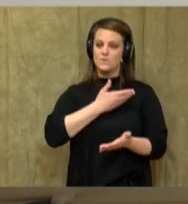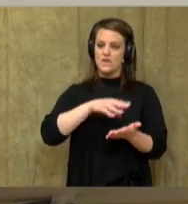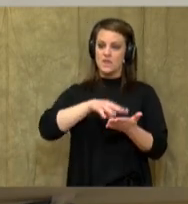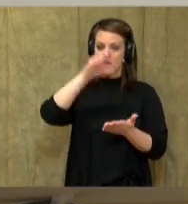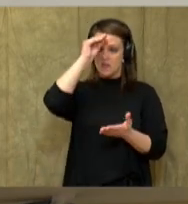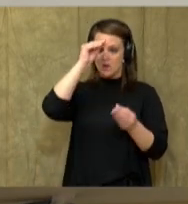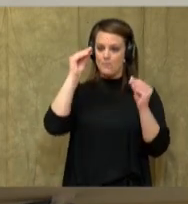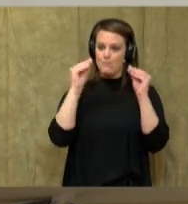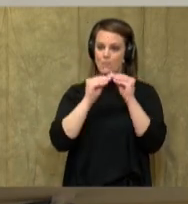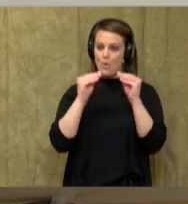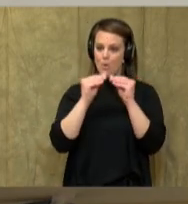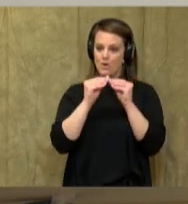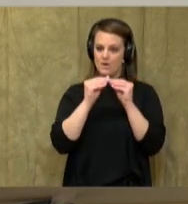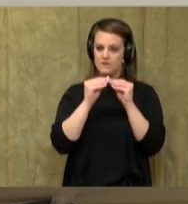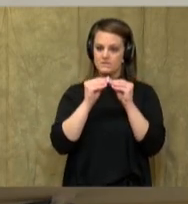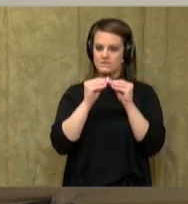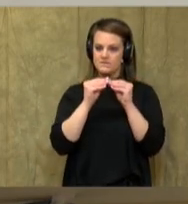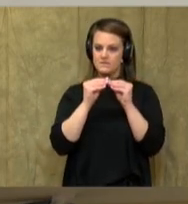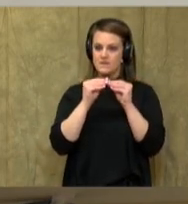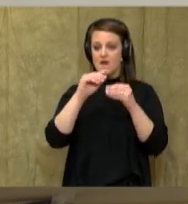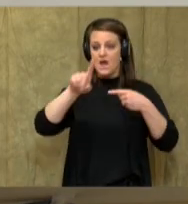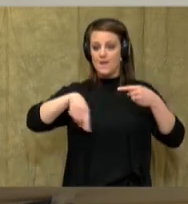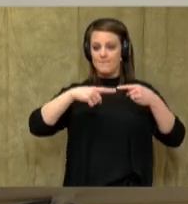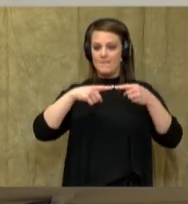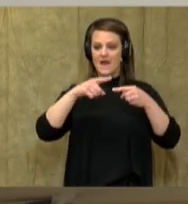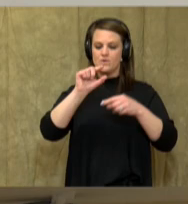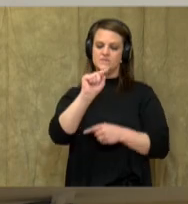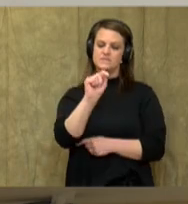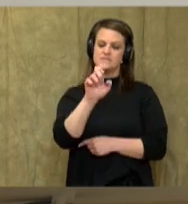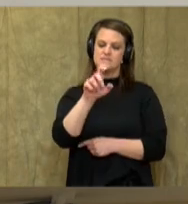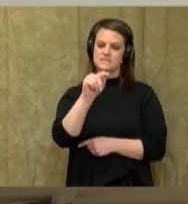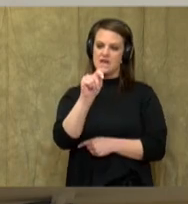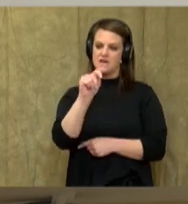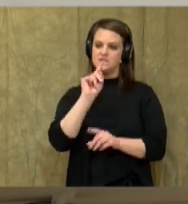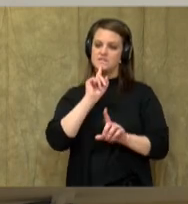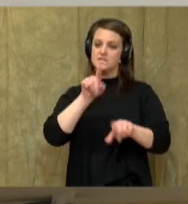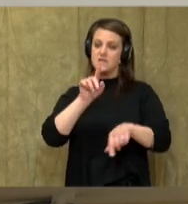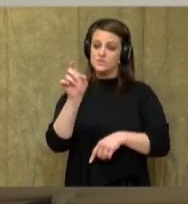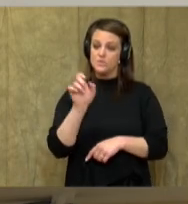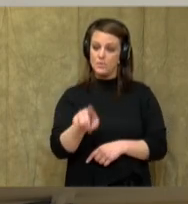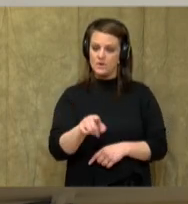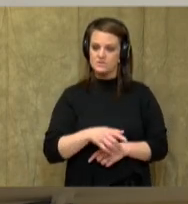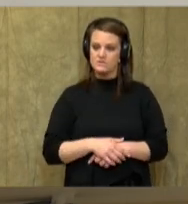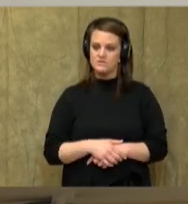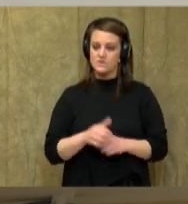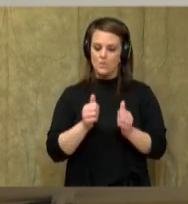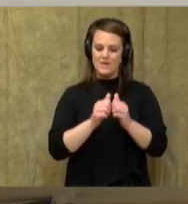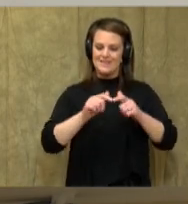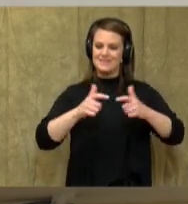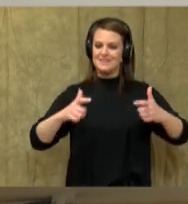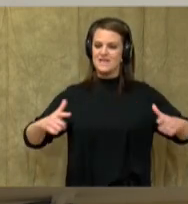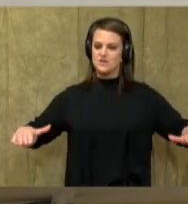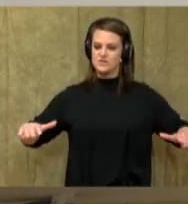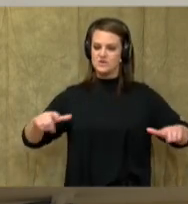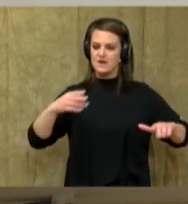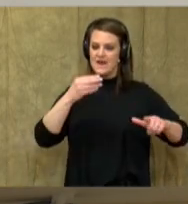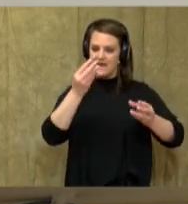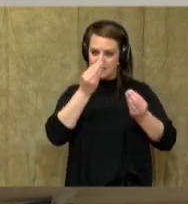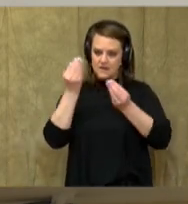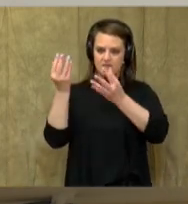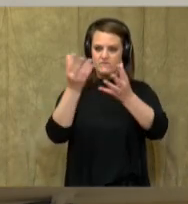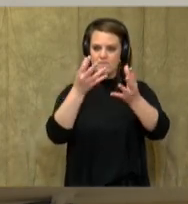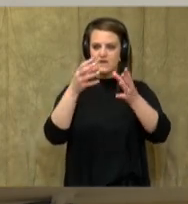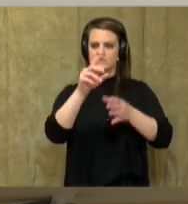about how to use the text to answer questions, either about literature or informational